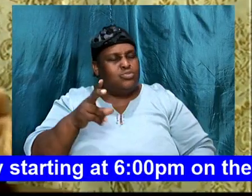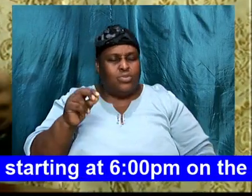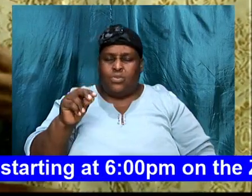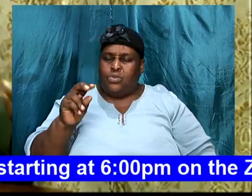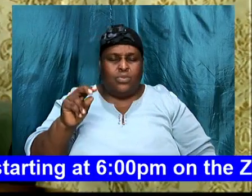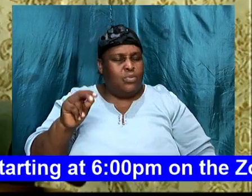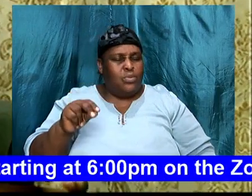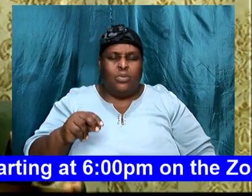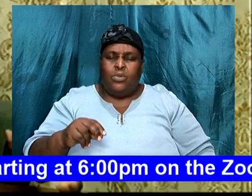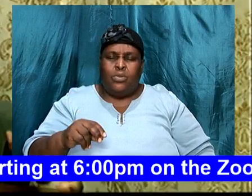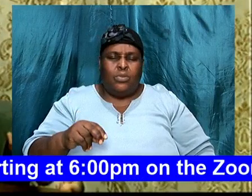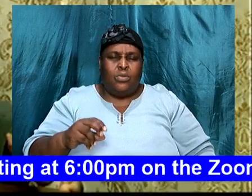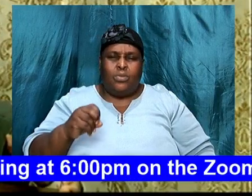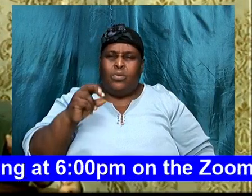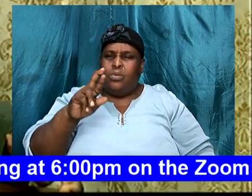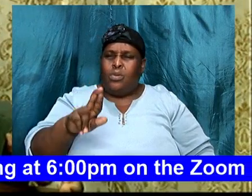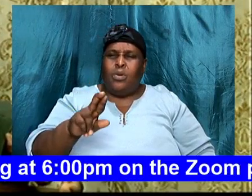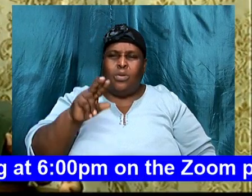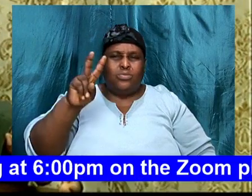or two plans for us,